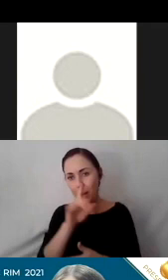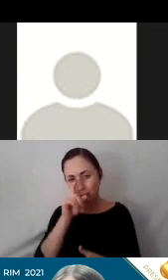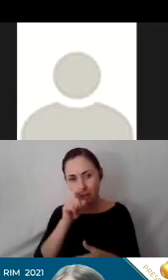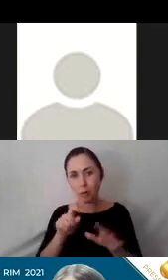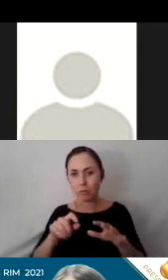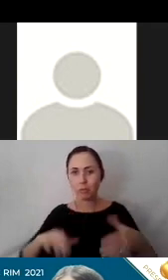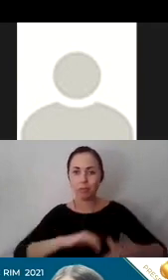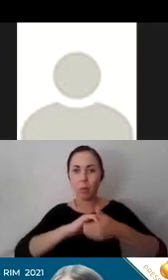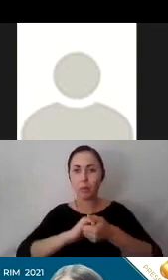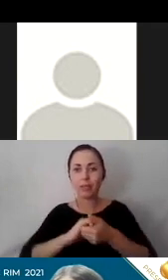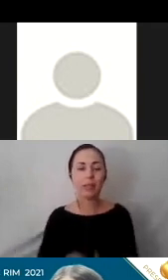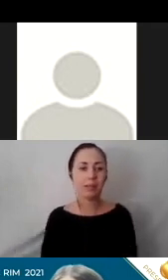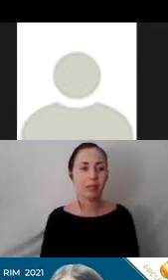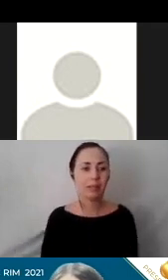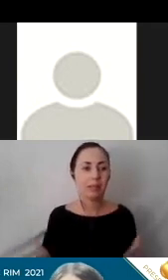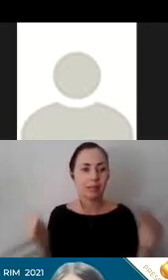Next slide.